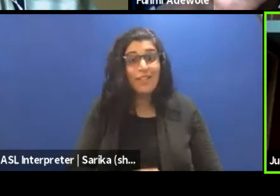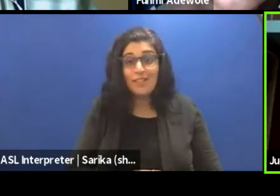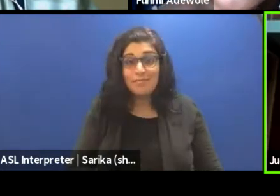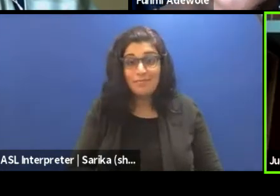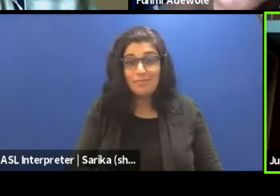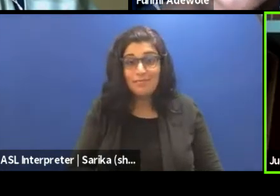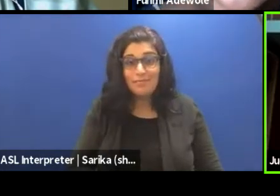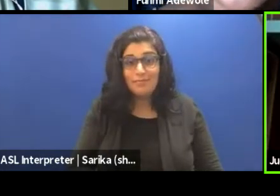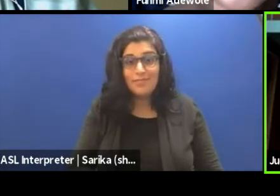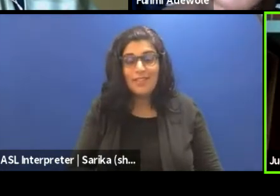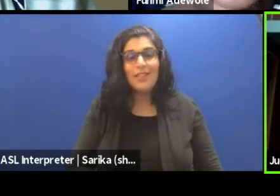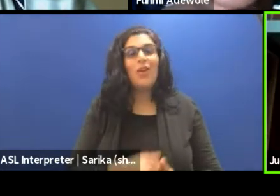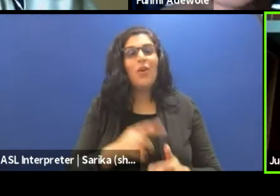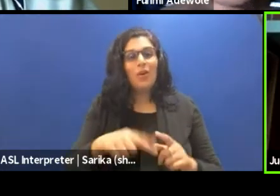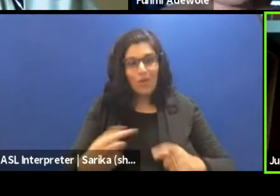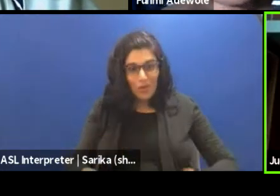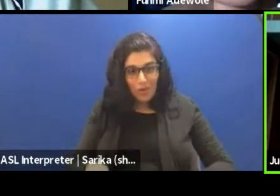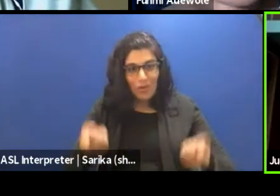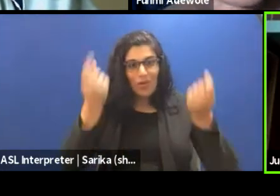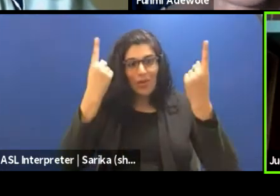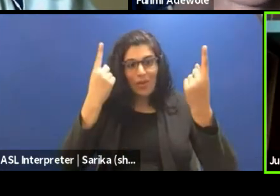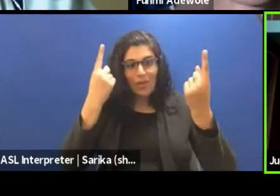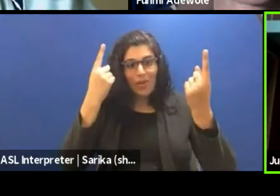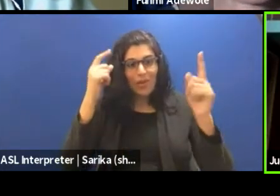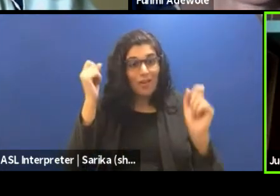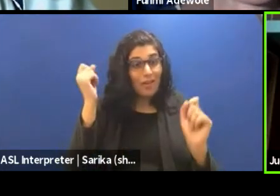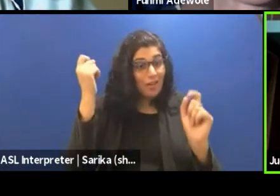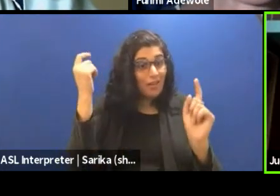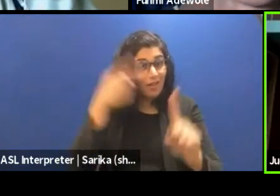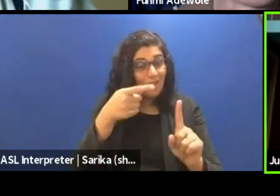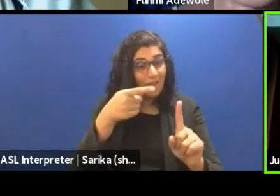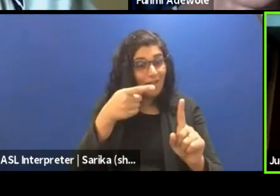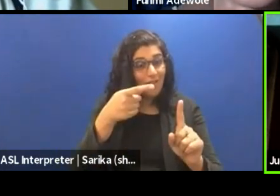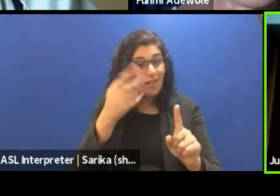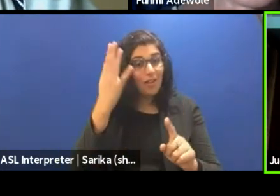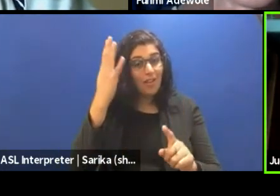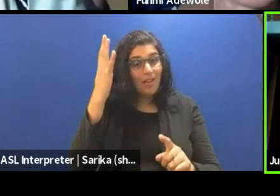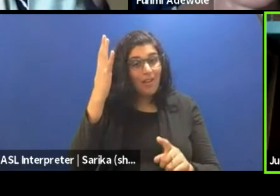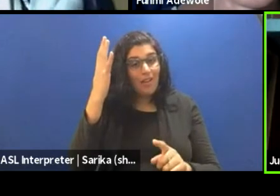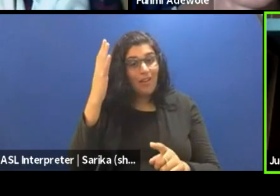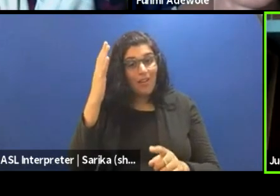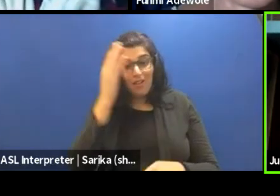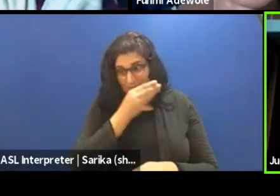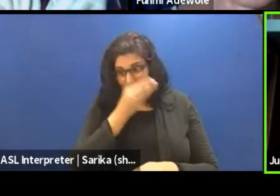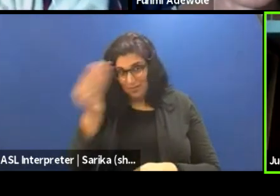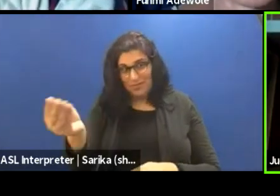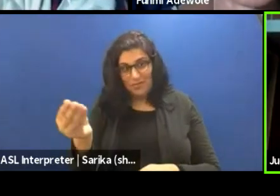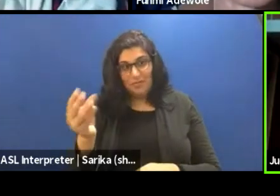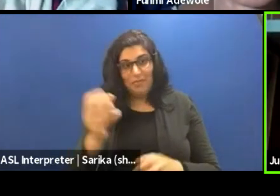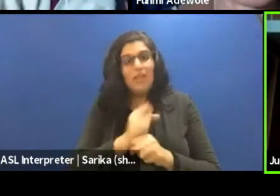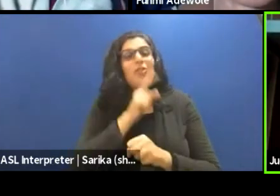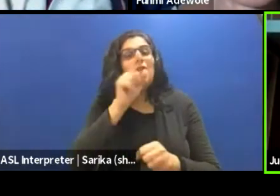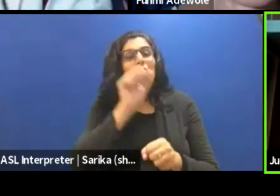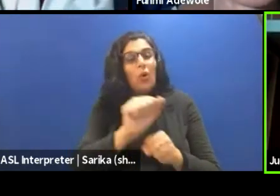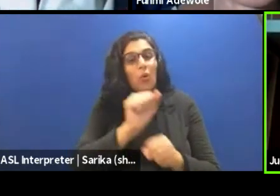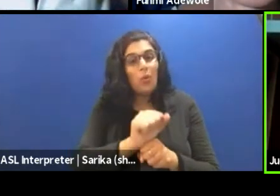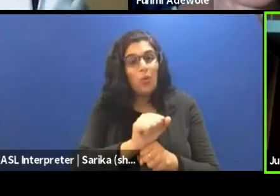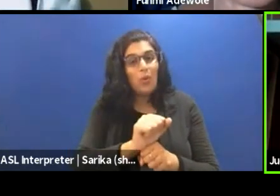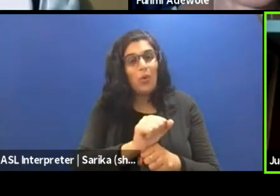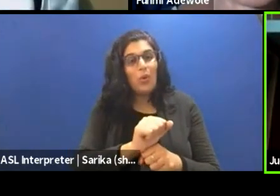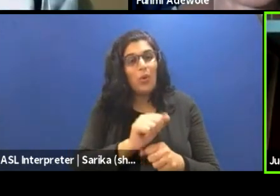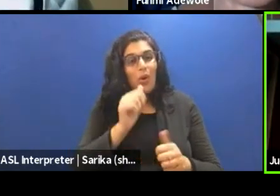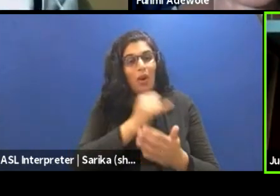once you understand the agenda, why people are dropping money on the table to make sure your work of art travels, then you